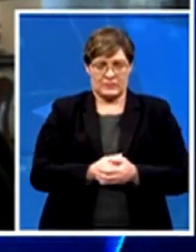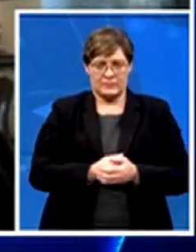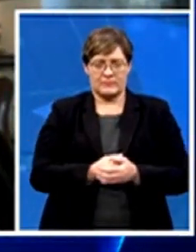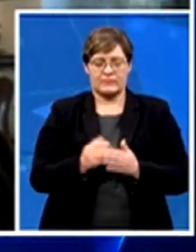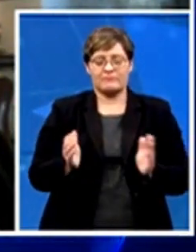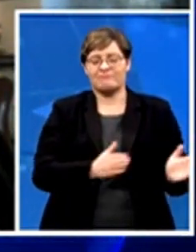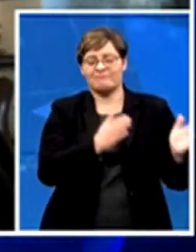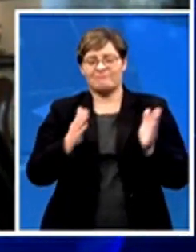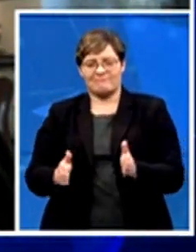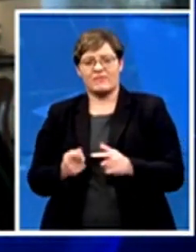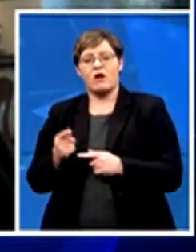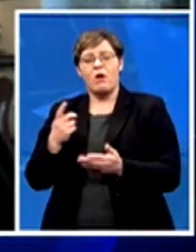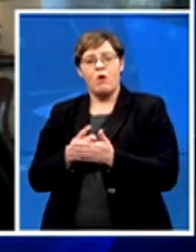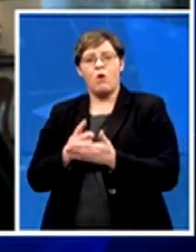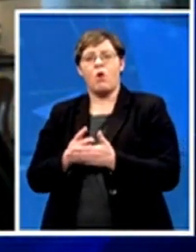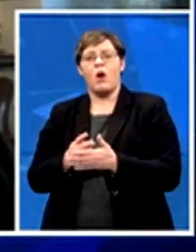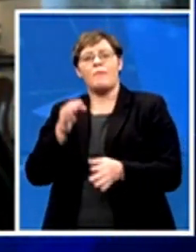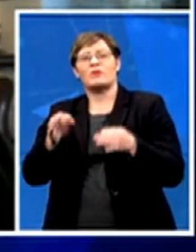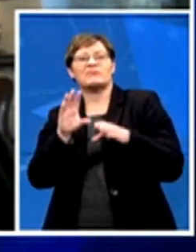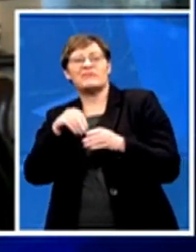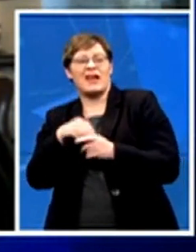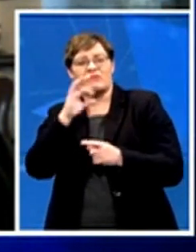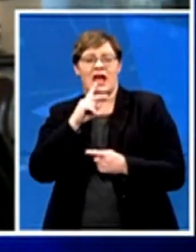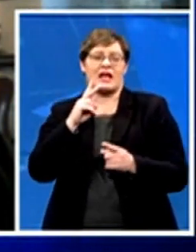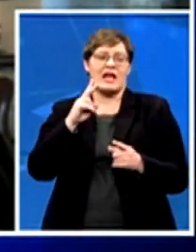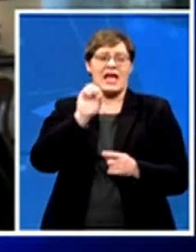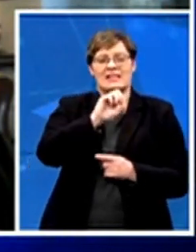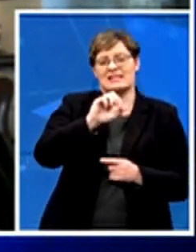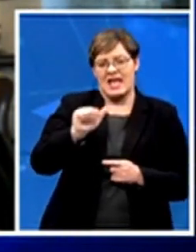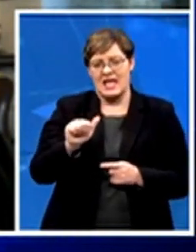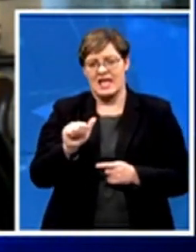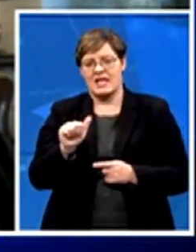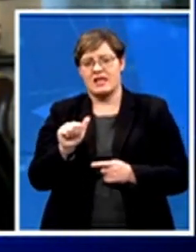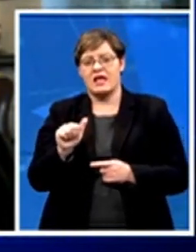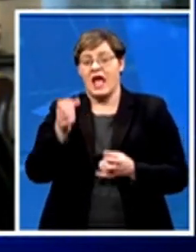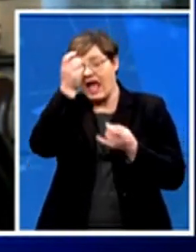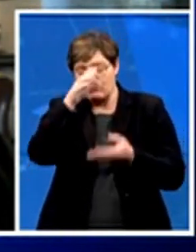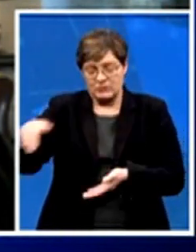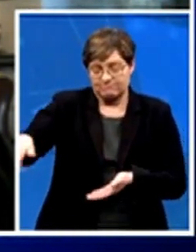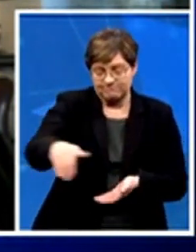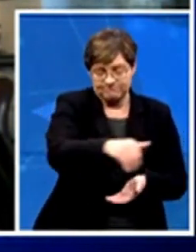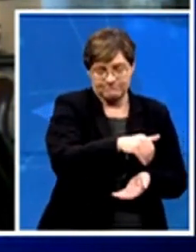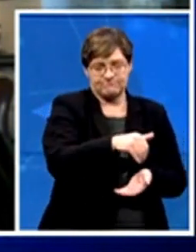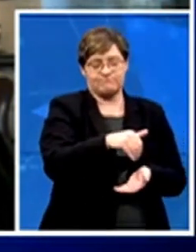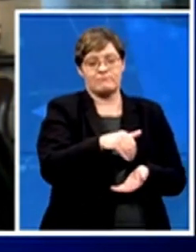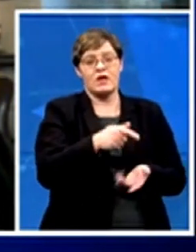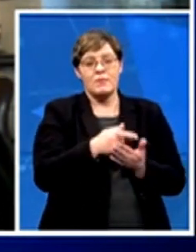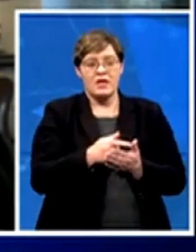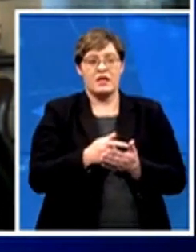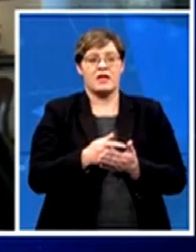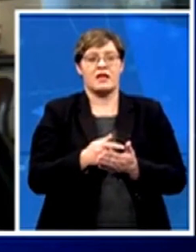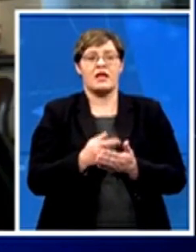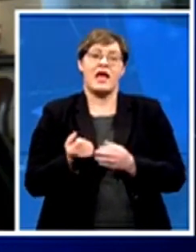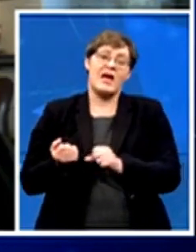Say, for instance, security agencies do indeed collect information that may adversely affect foreign